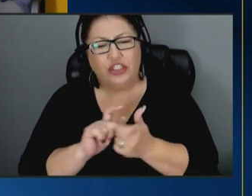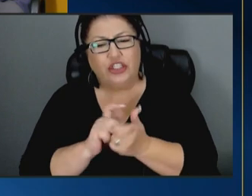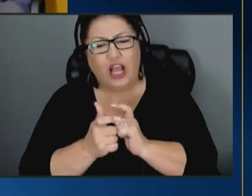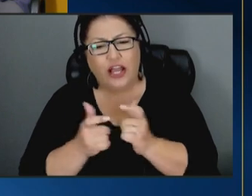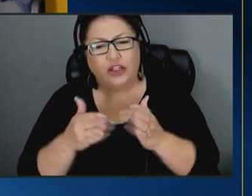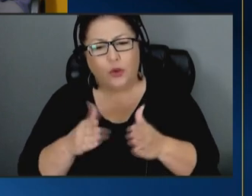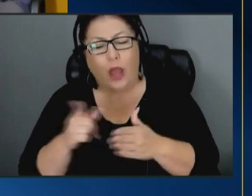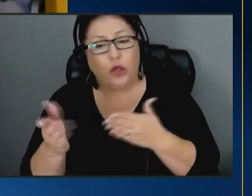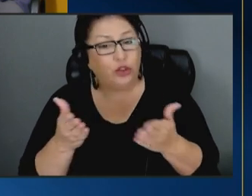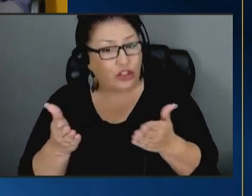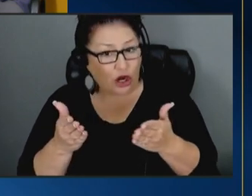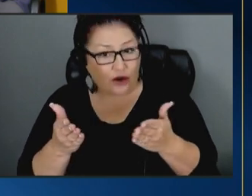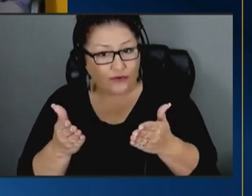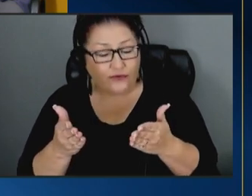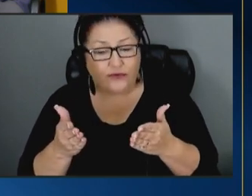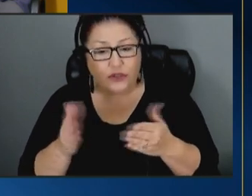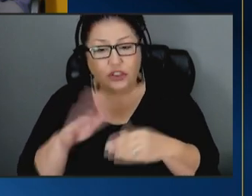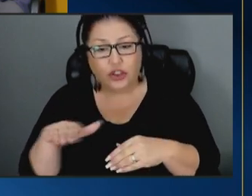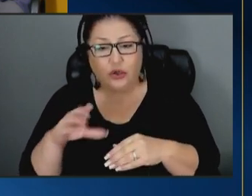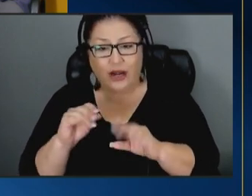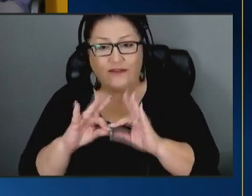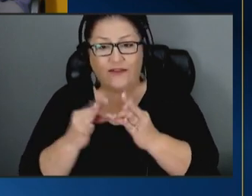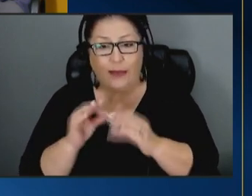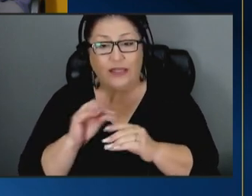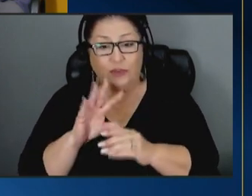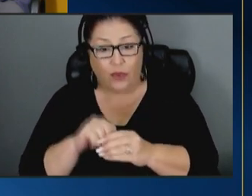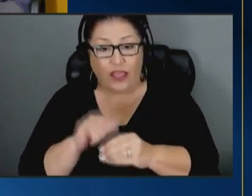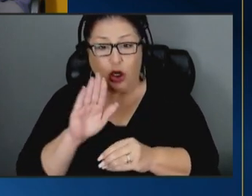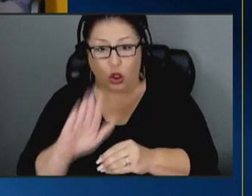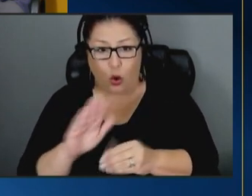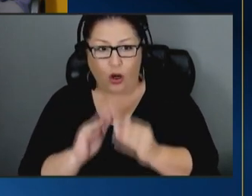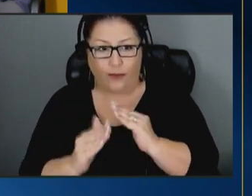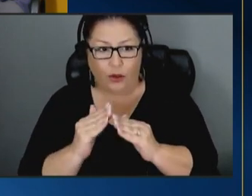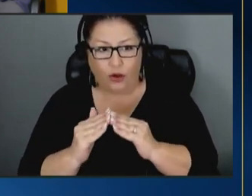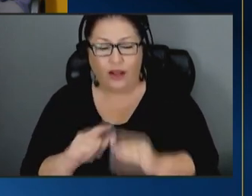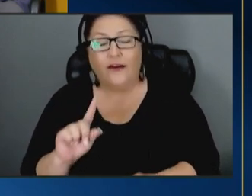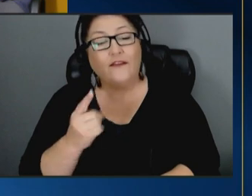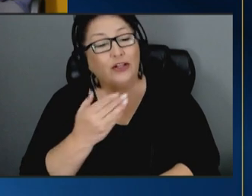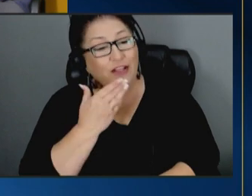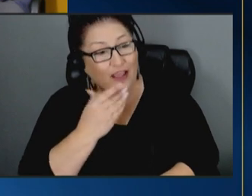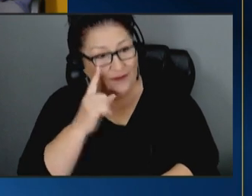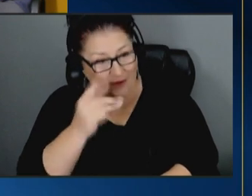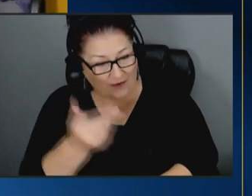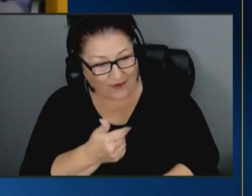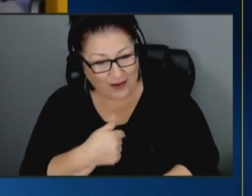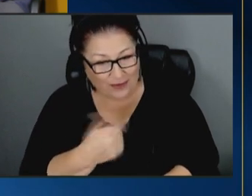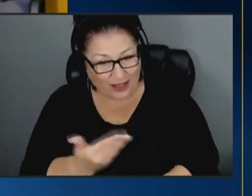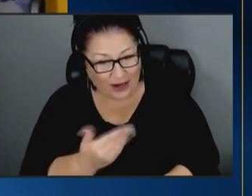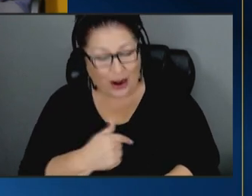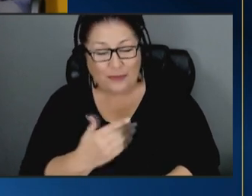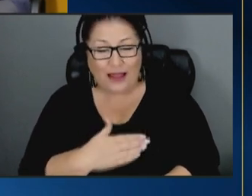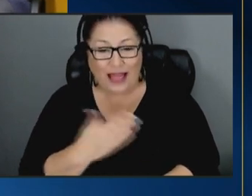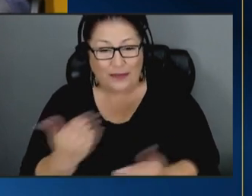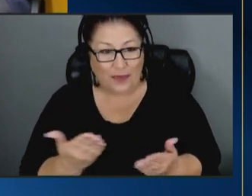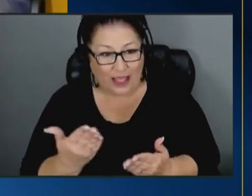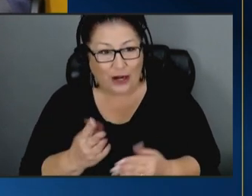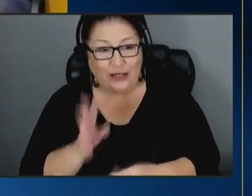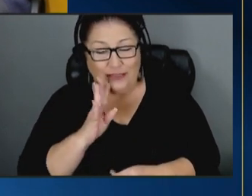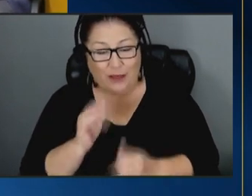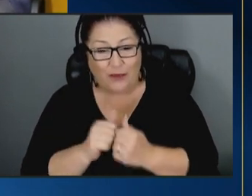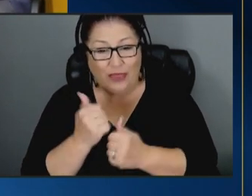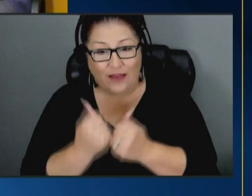serve children and families in your community well first thank you for inviting me and i'm glad to be here and speak with everyone